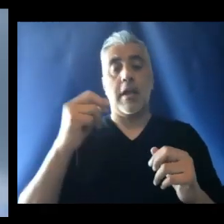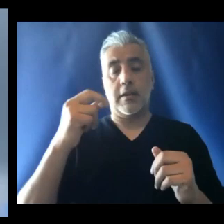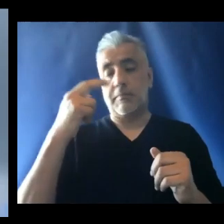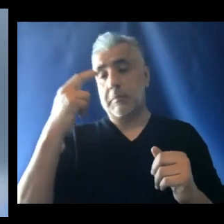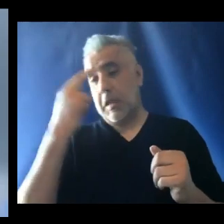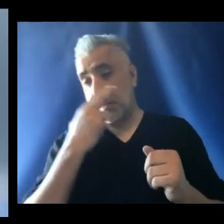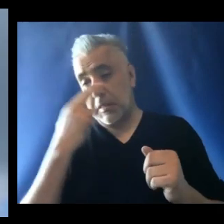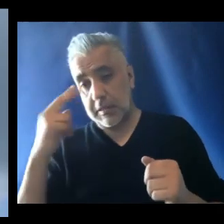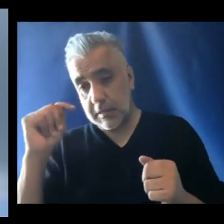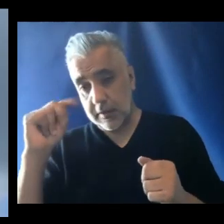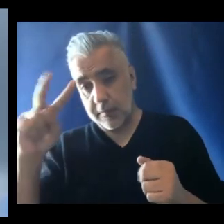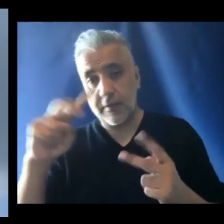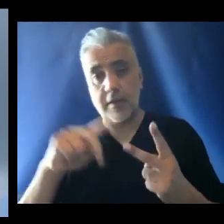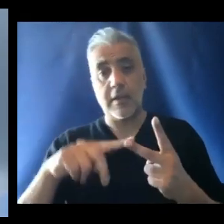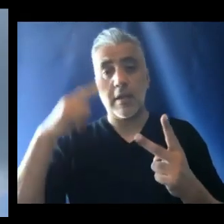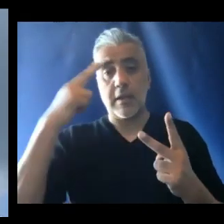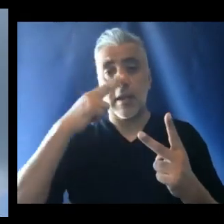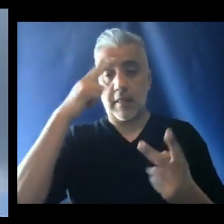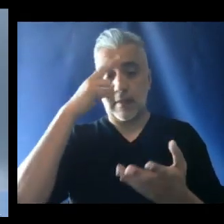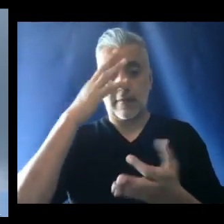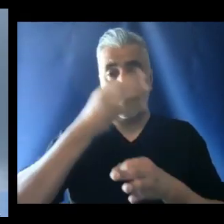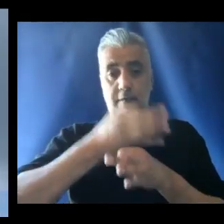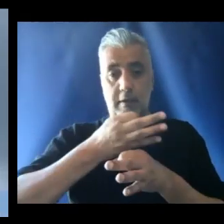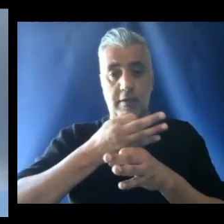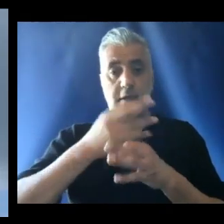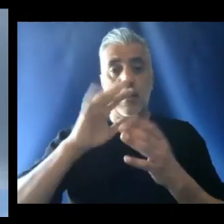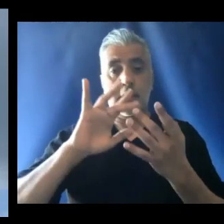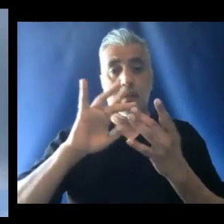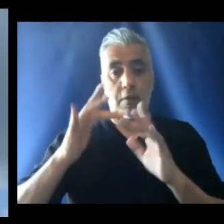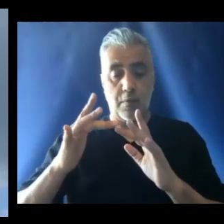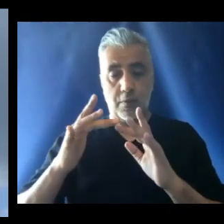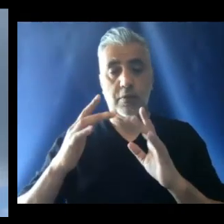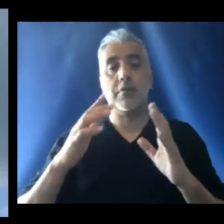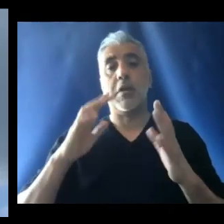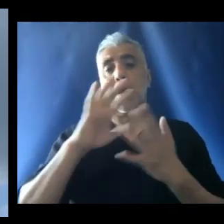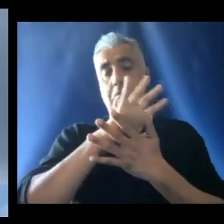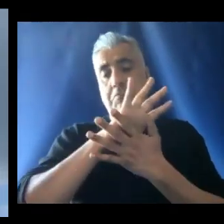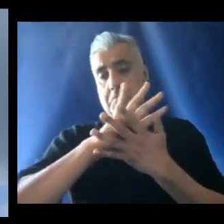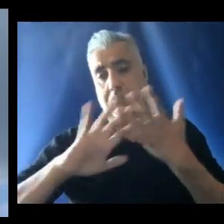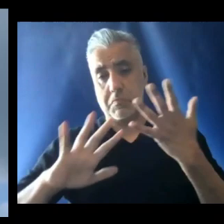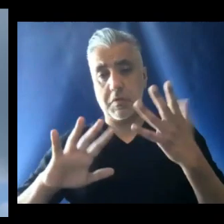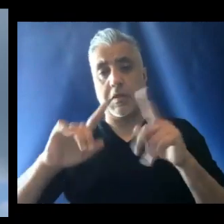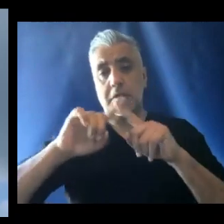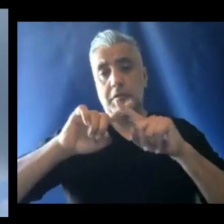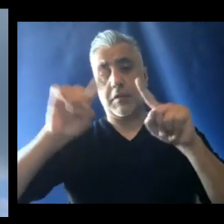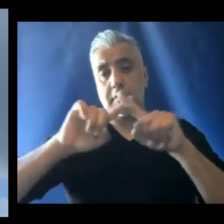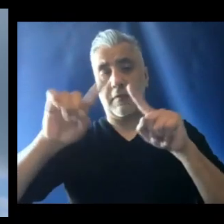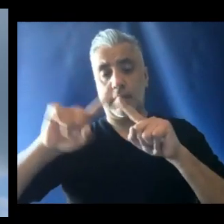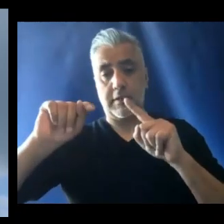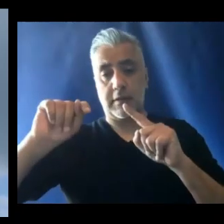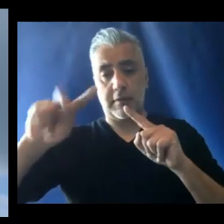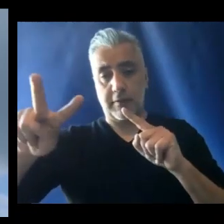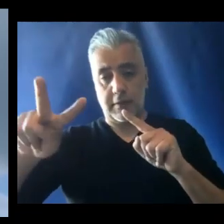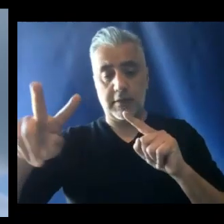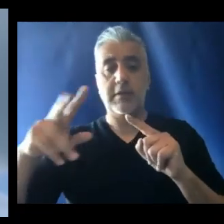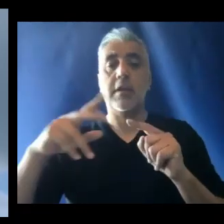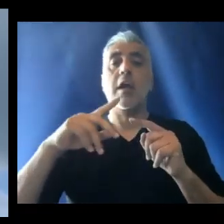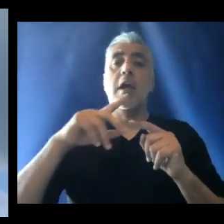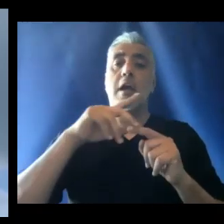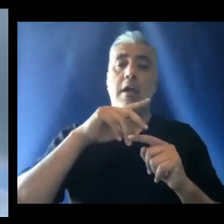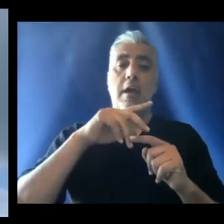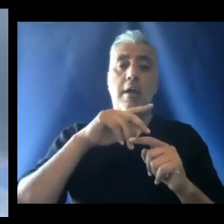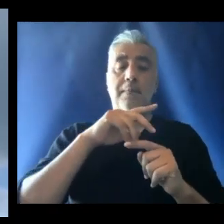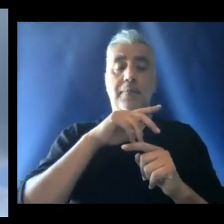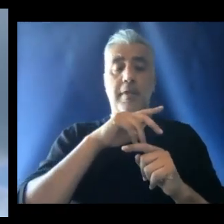Catholic TV, Catholic Faith Network, EWTN, Shalom World TV, Salt and Light TV,